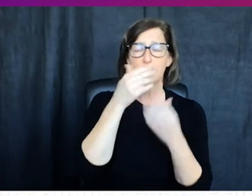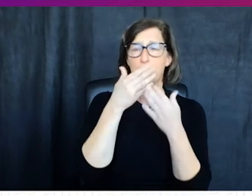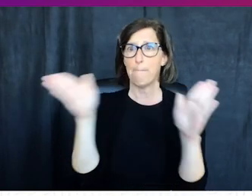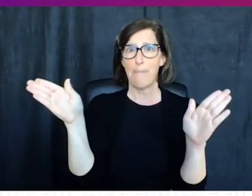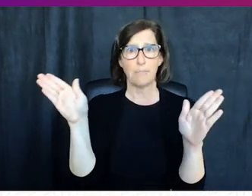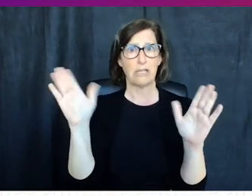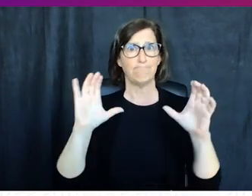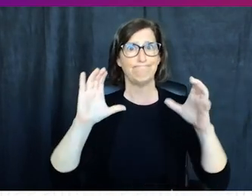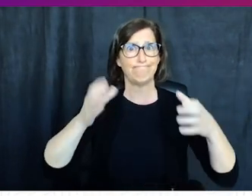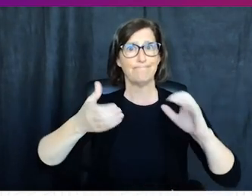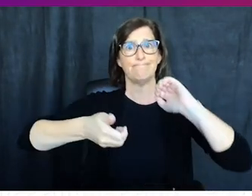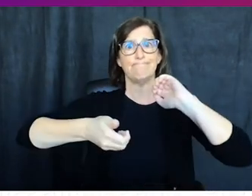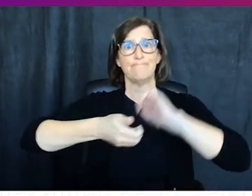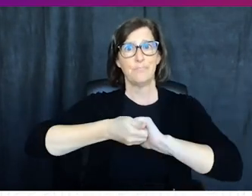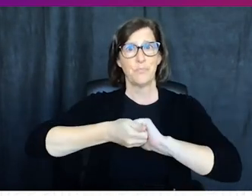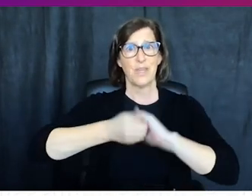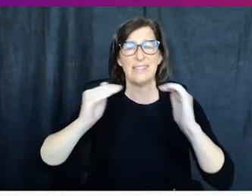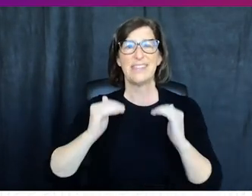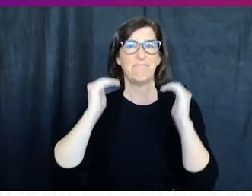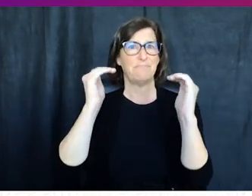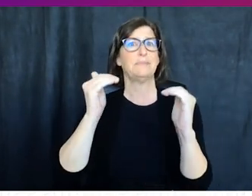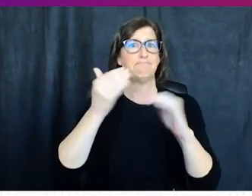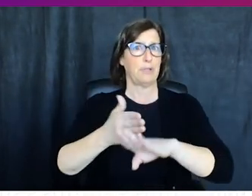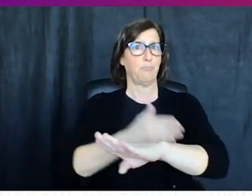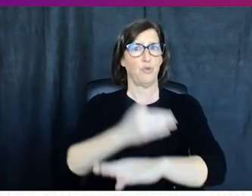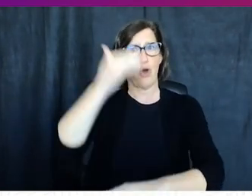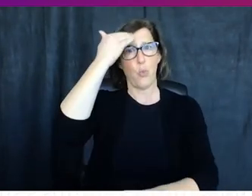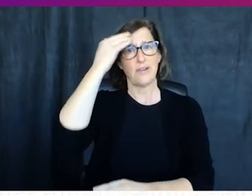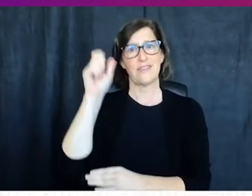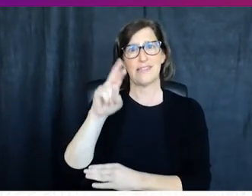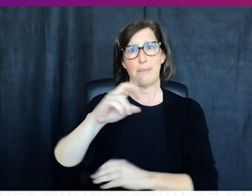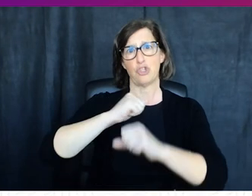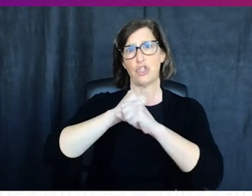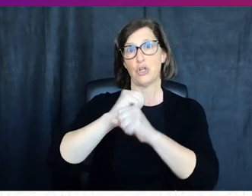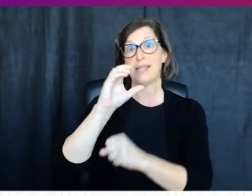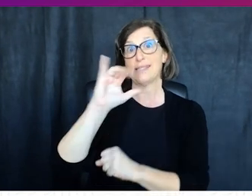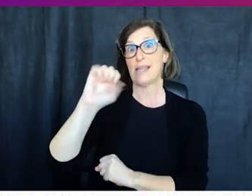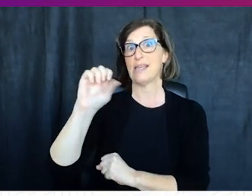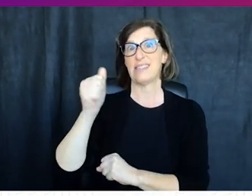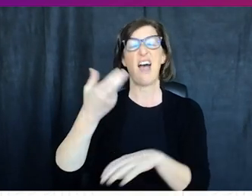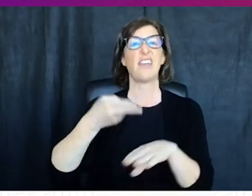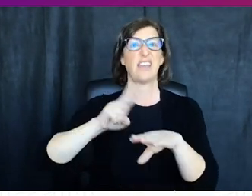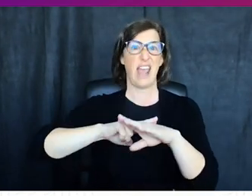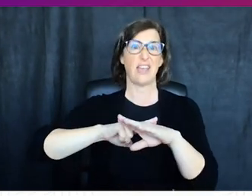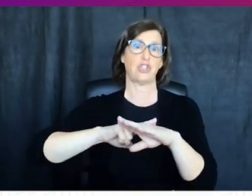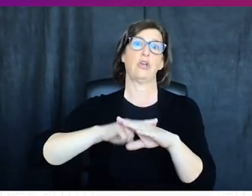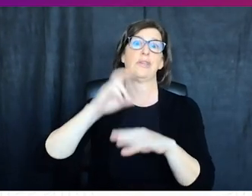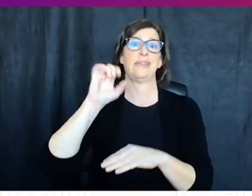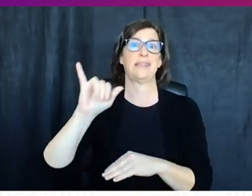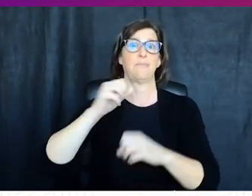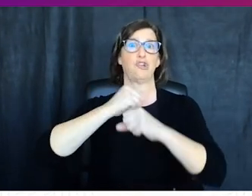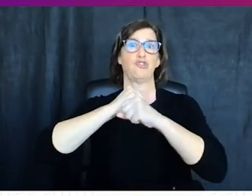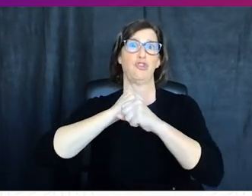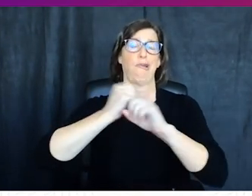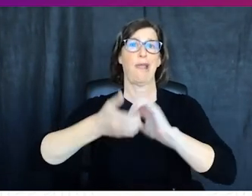sectors working together to raise awareness about the importance of cyber security cisa and the national cyber security alliance are